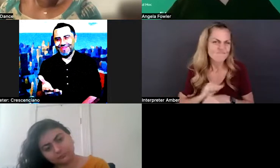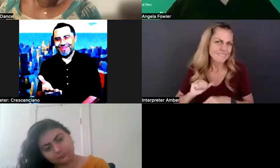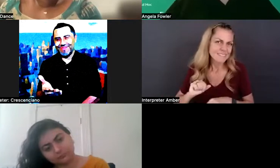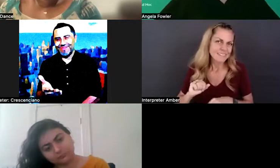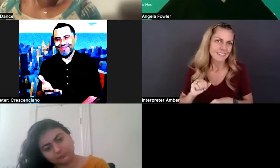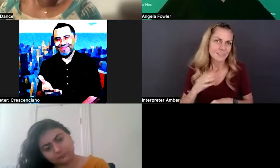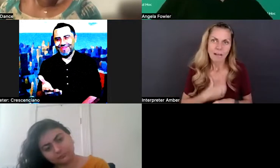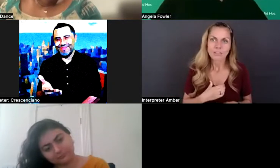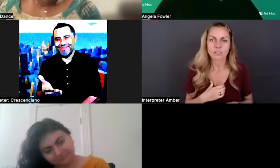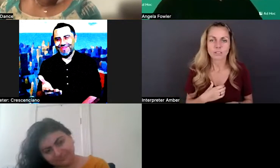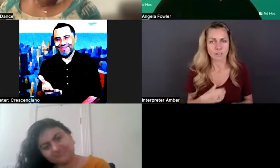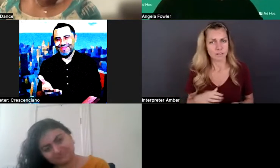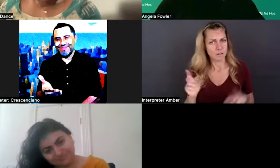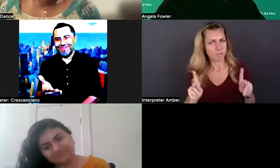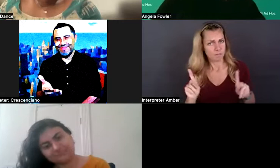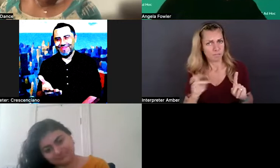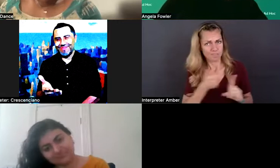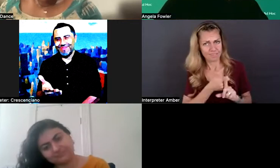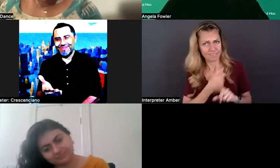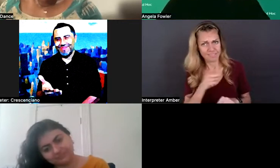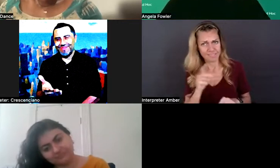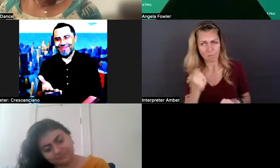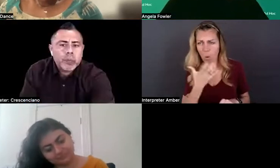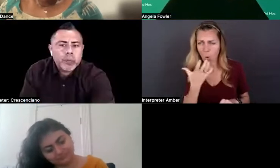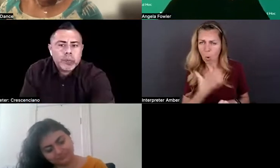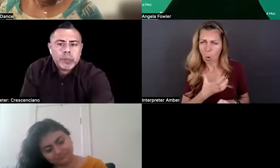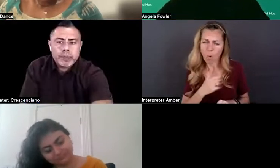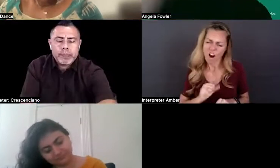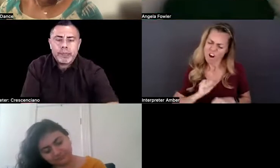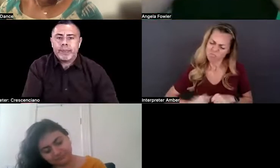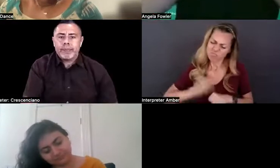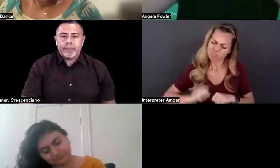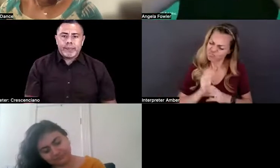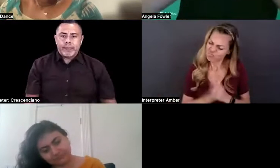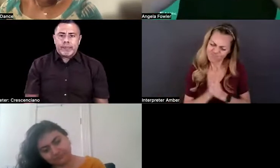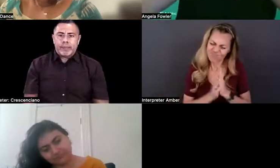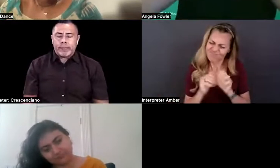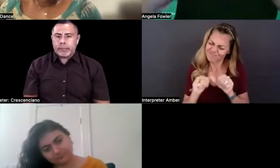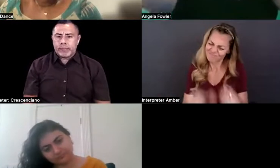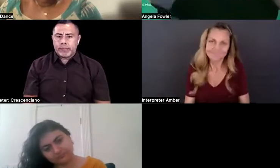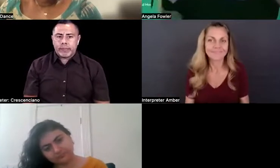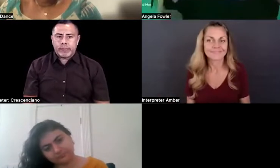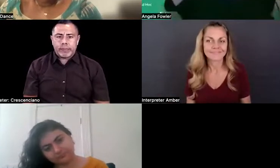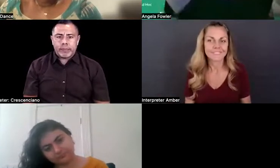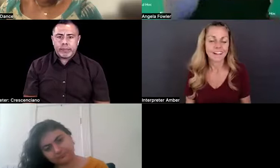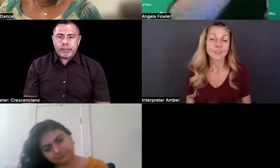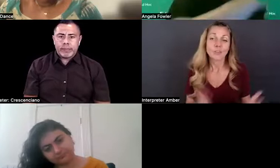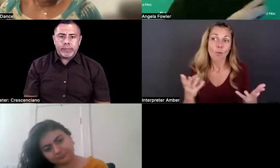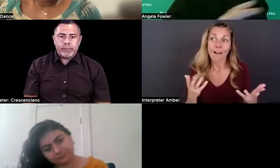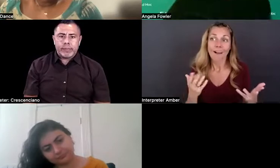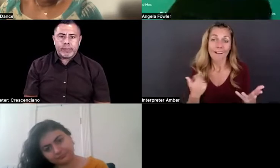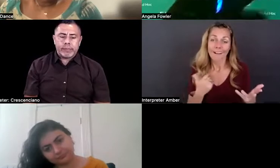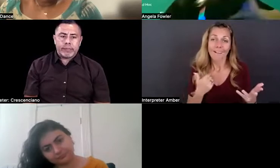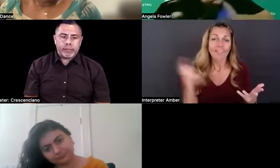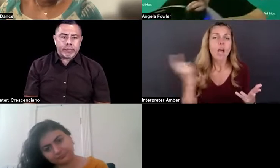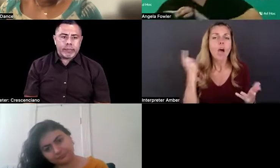the most tenacious, like hustle driven people I've ever met. Um, we like, they always